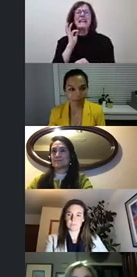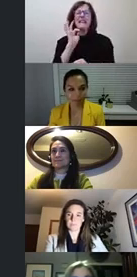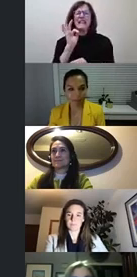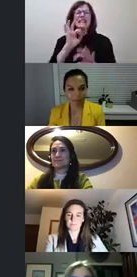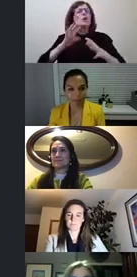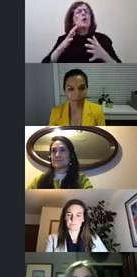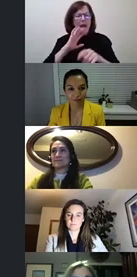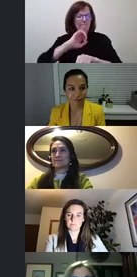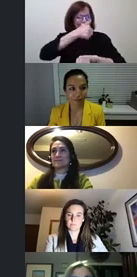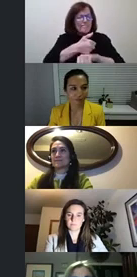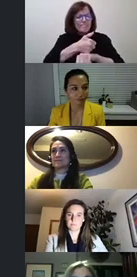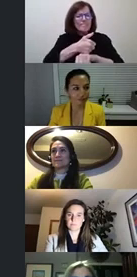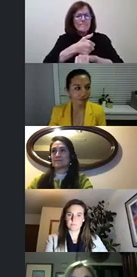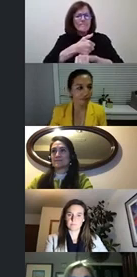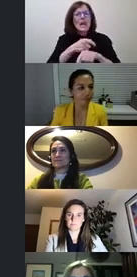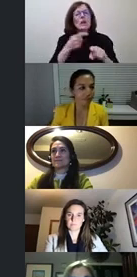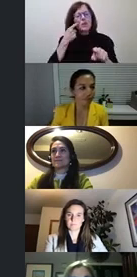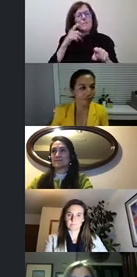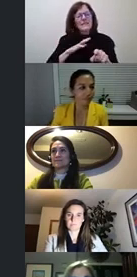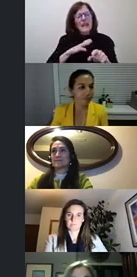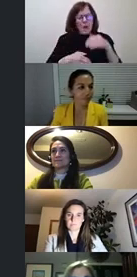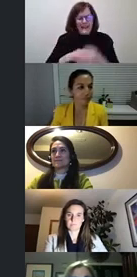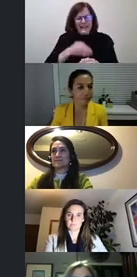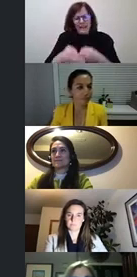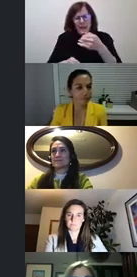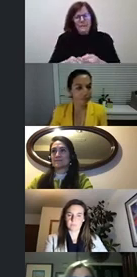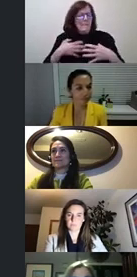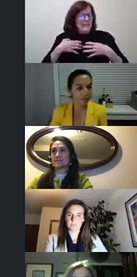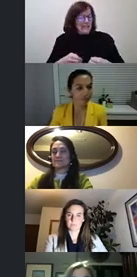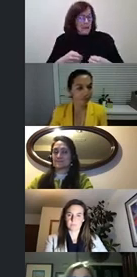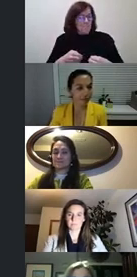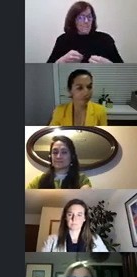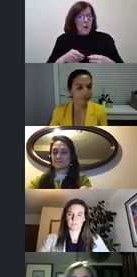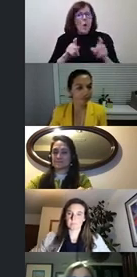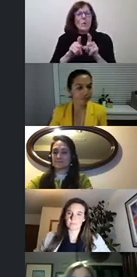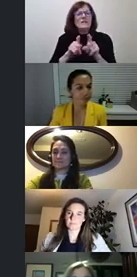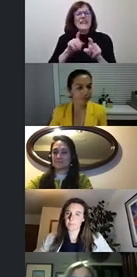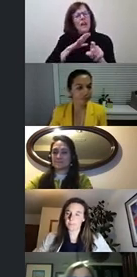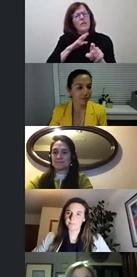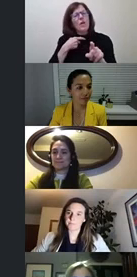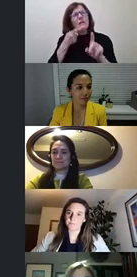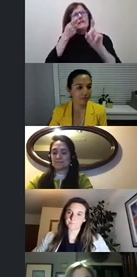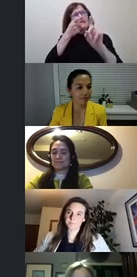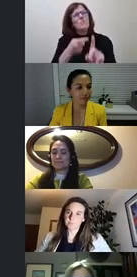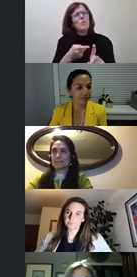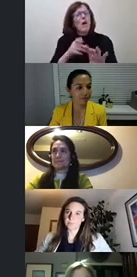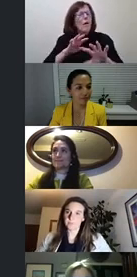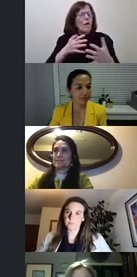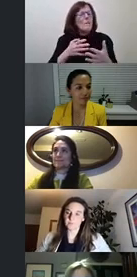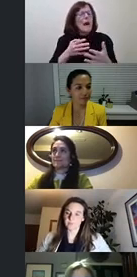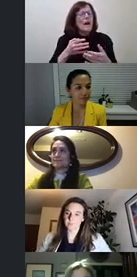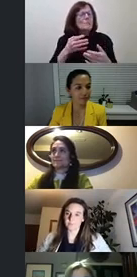there are simpler steps in there too some low low-hanging goals that we have in mind but at the same time